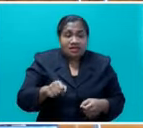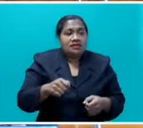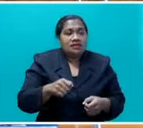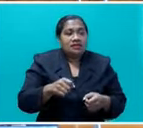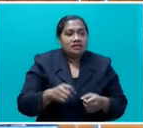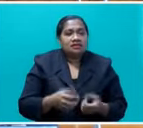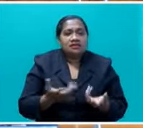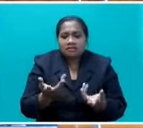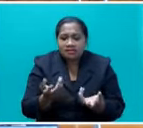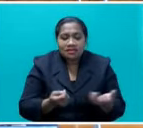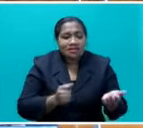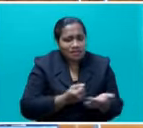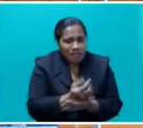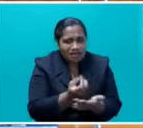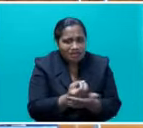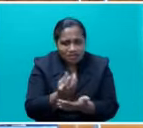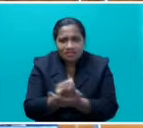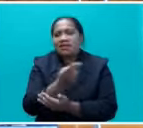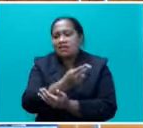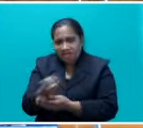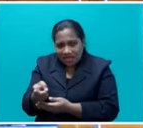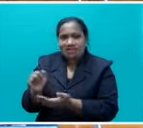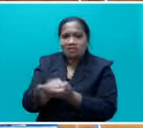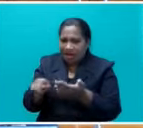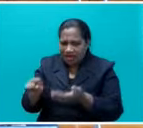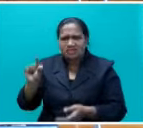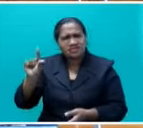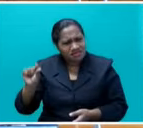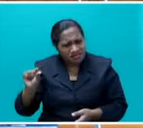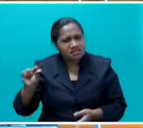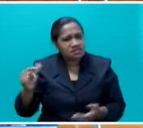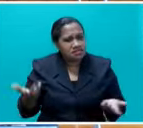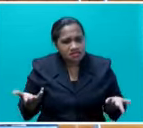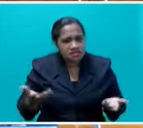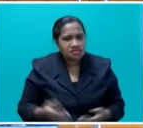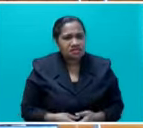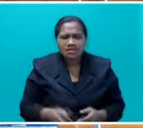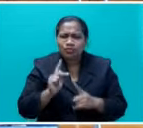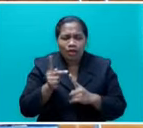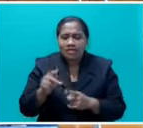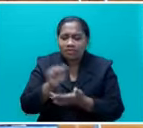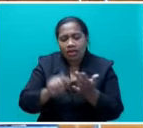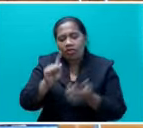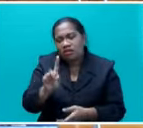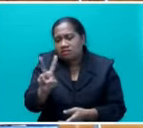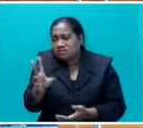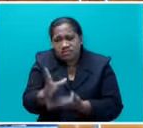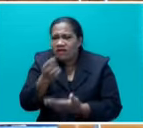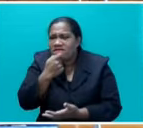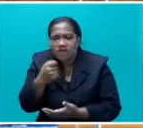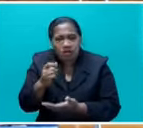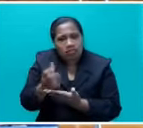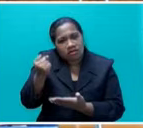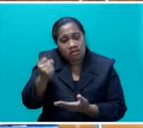-alcoholic things or non-cigarette things, but if people have given it priority to buy one or few bottles, then that's okay, as long as they put